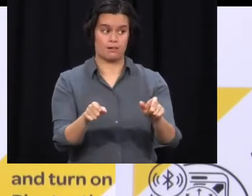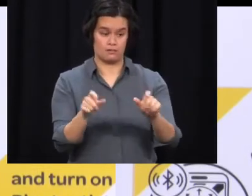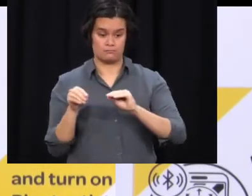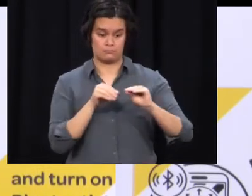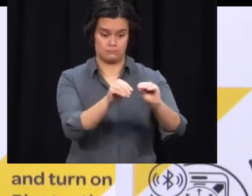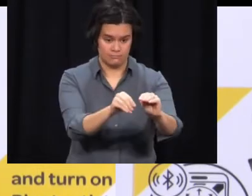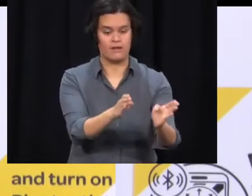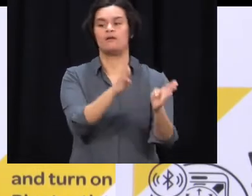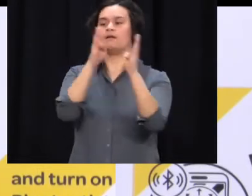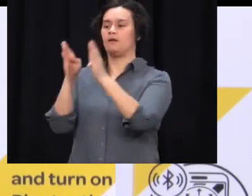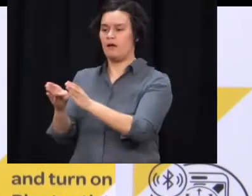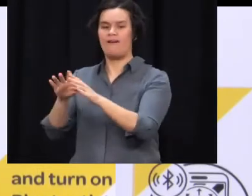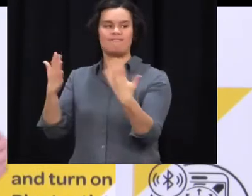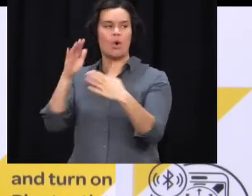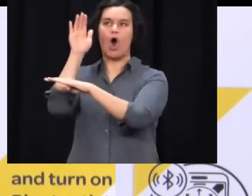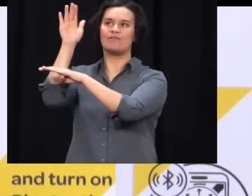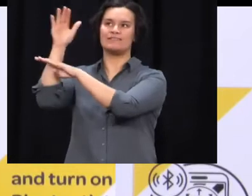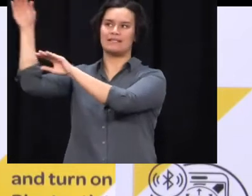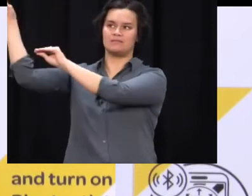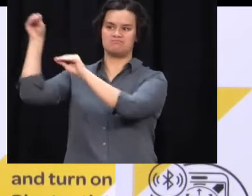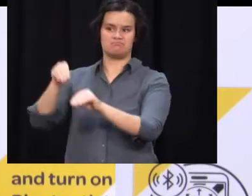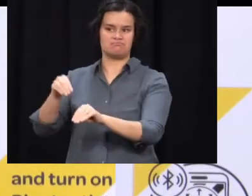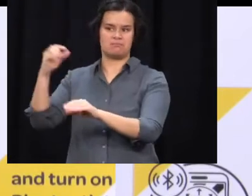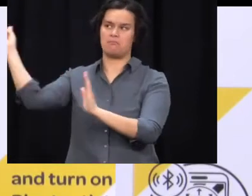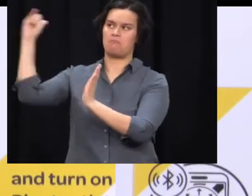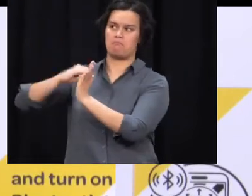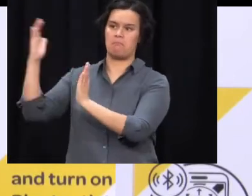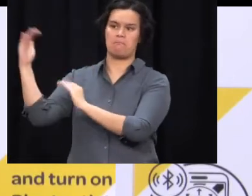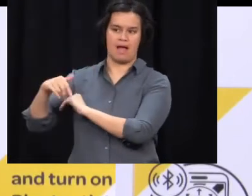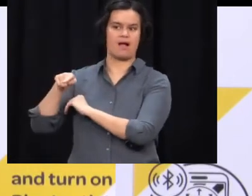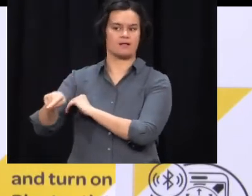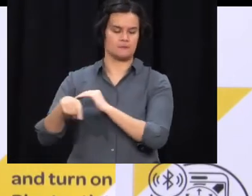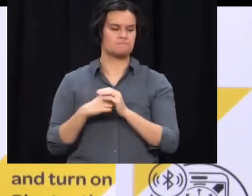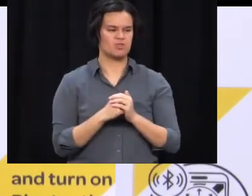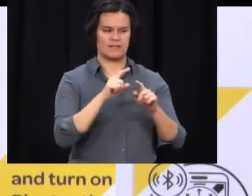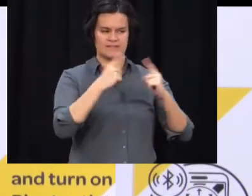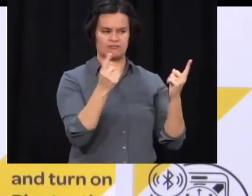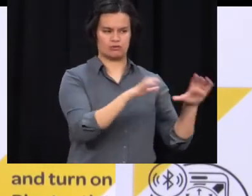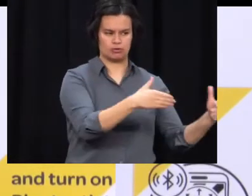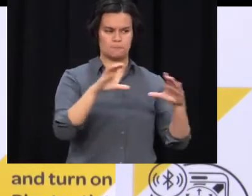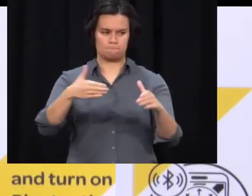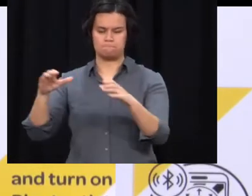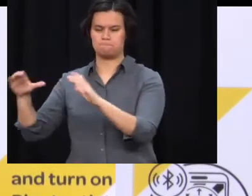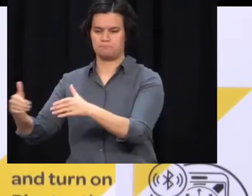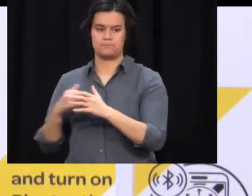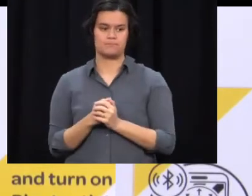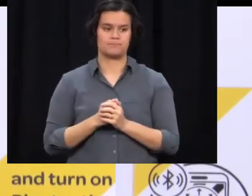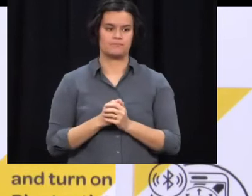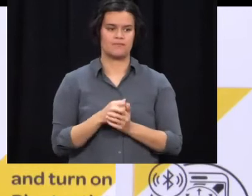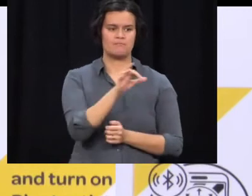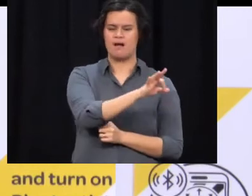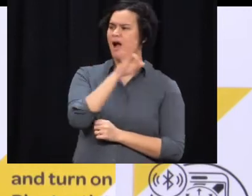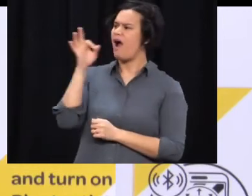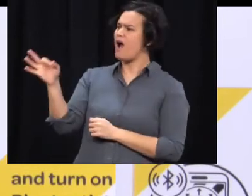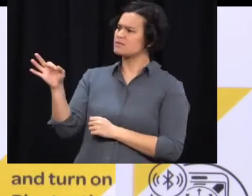they need to be isolating. Actually, just sort of on this point, can you please just clarify specifically what the rules are for a close contact who